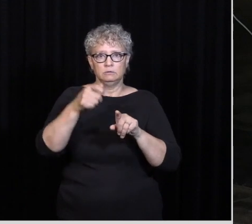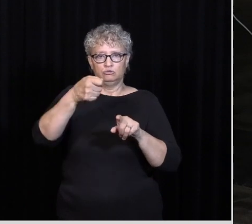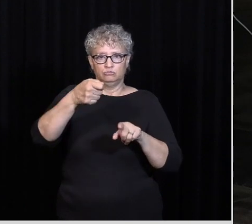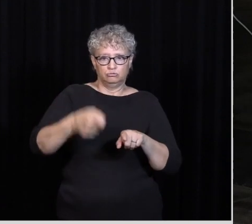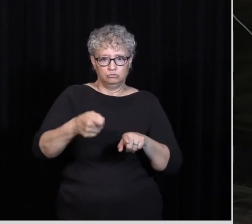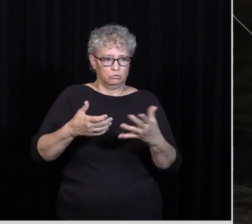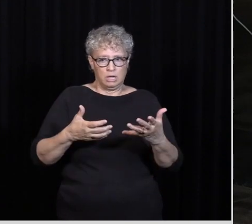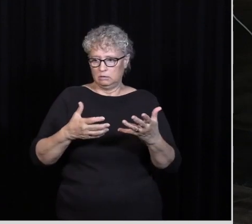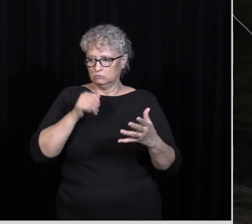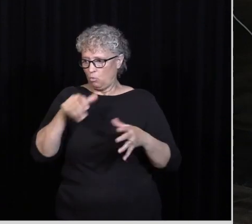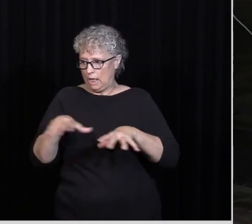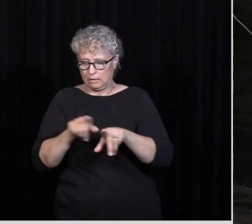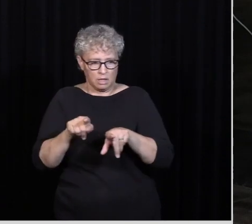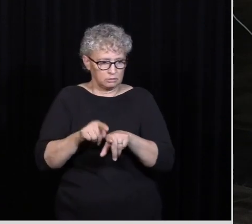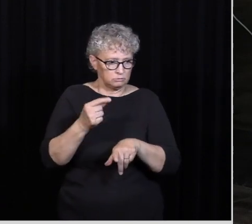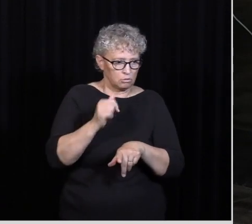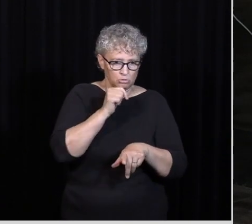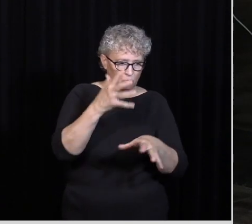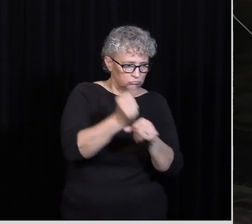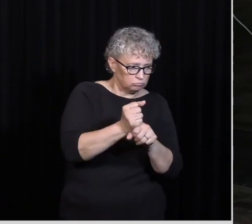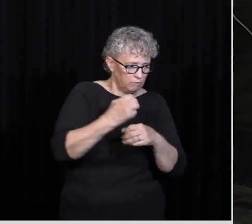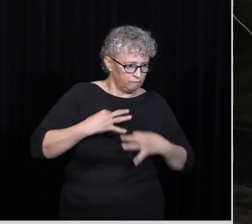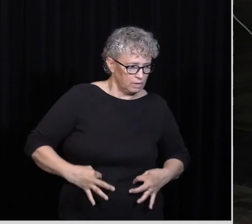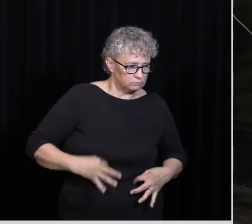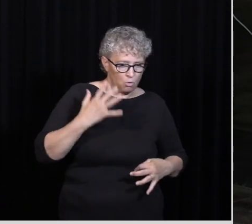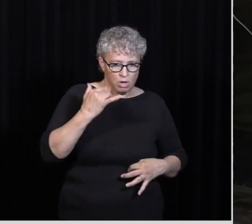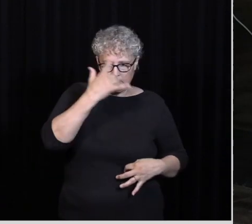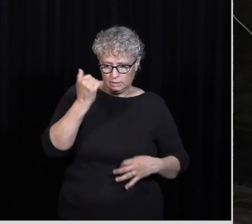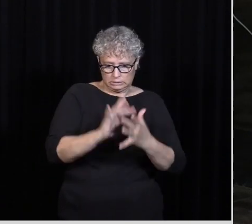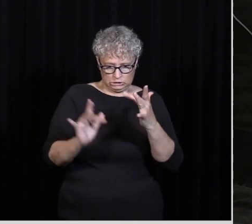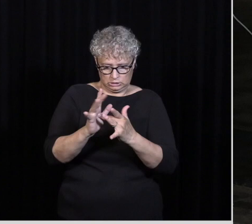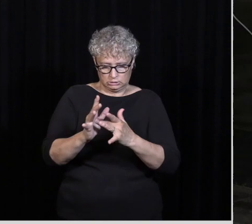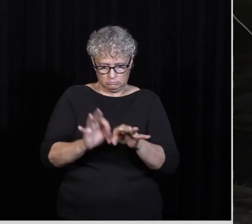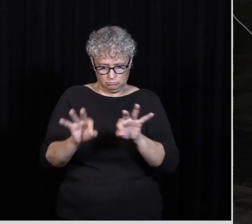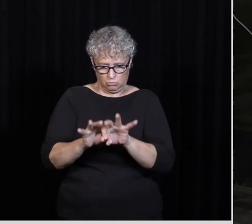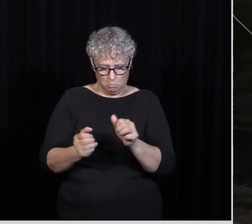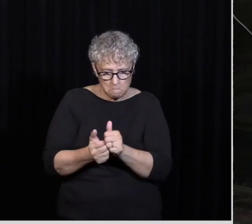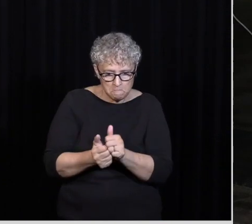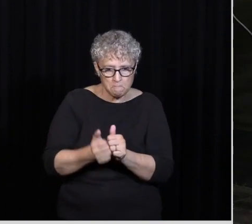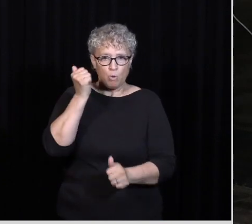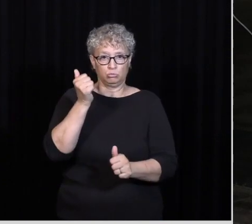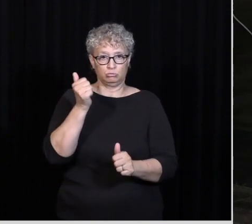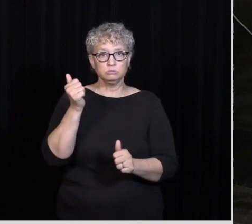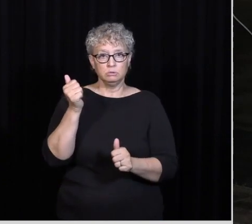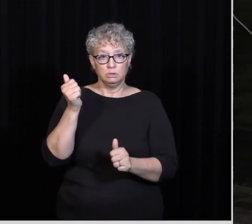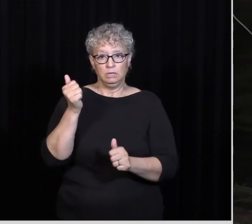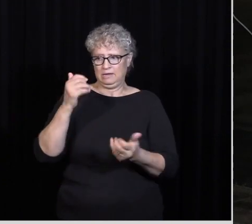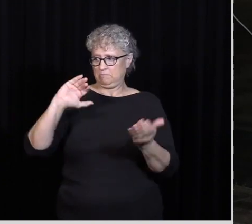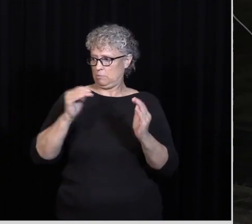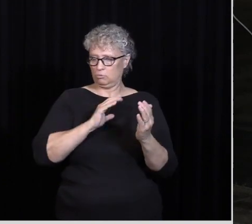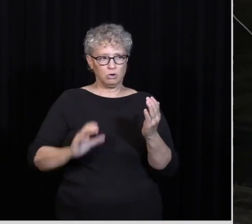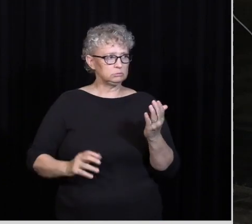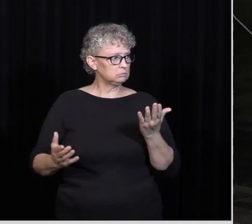just goes from Don't act like a dog Don't put your confidence In the flesh Because Jesus matters most And compared to Christ Everything